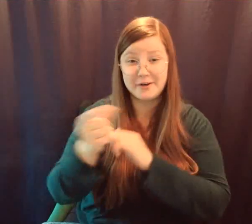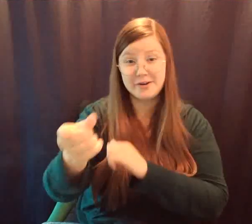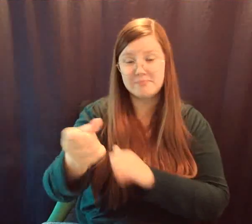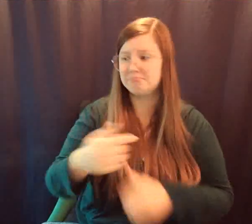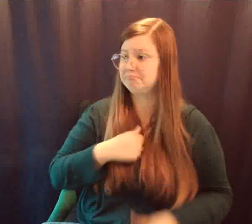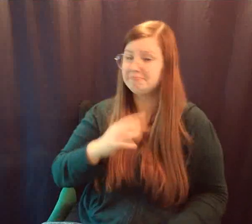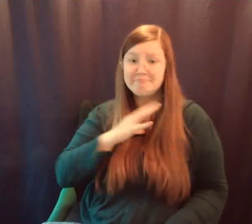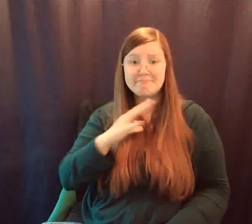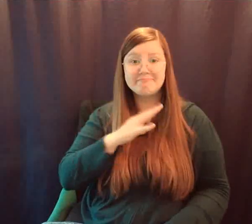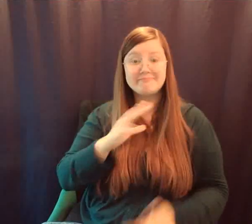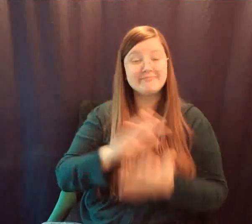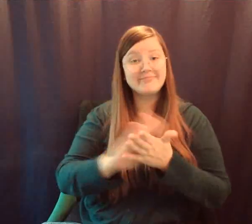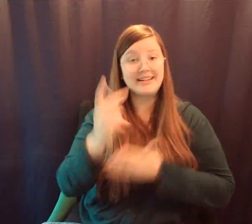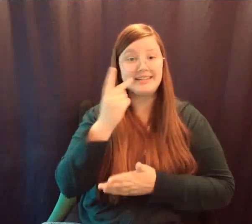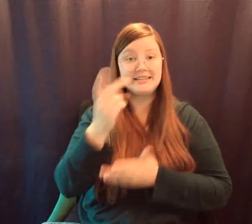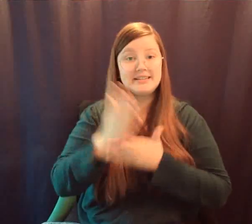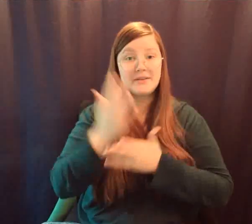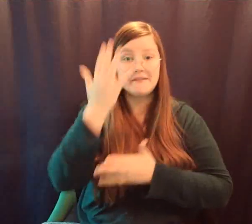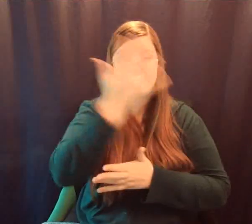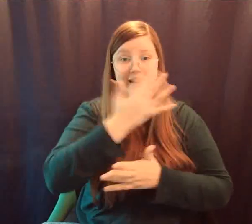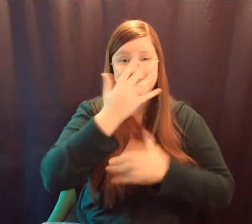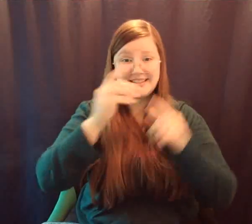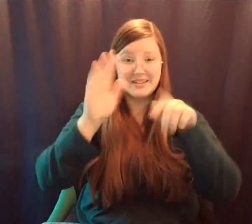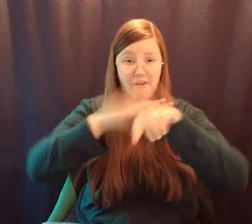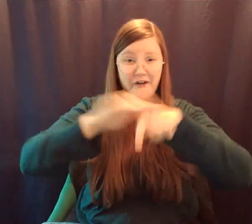nice to see some faces on the screen.